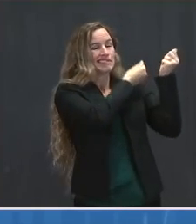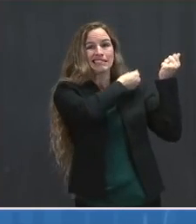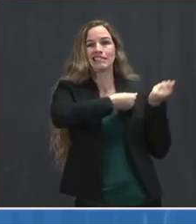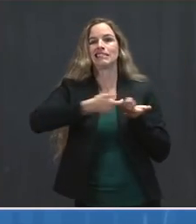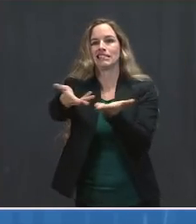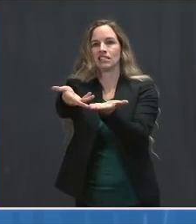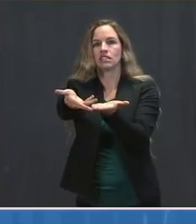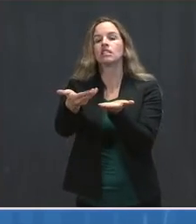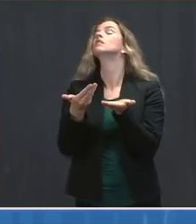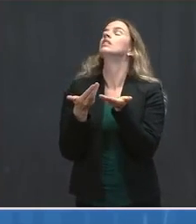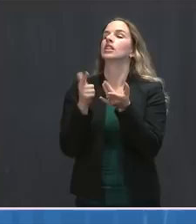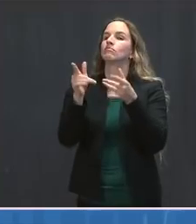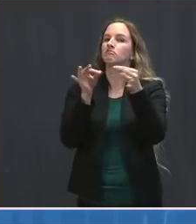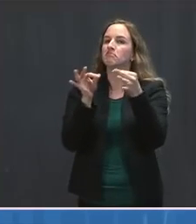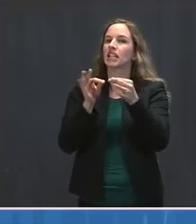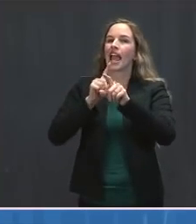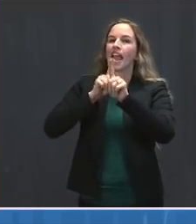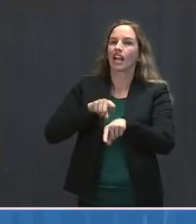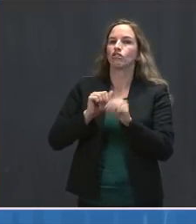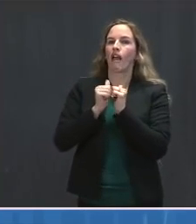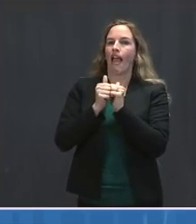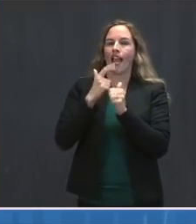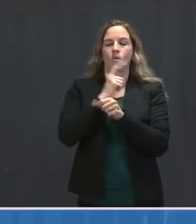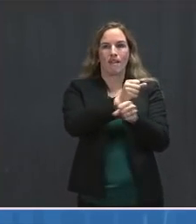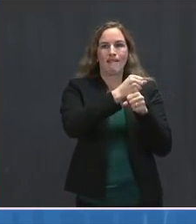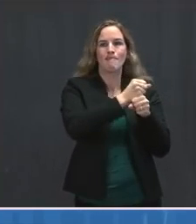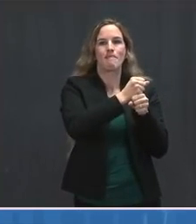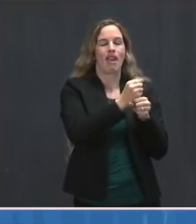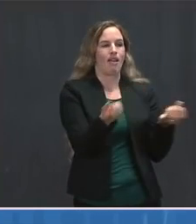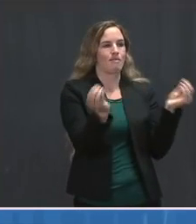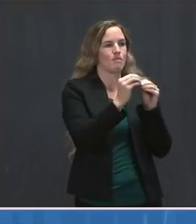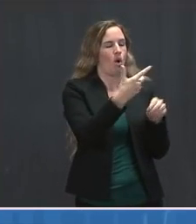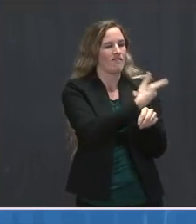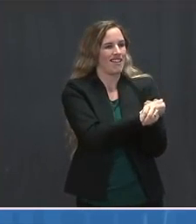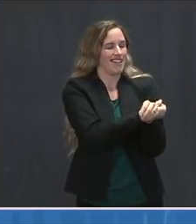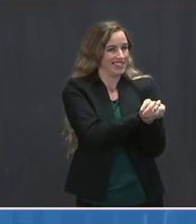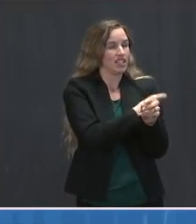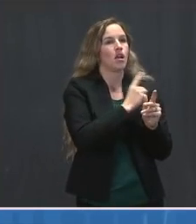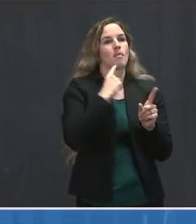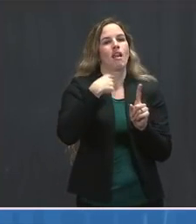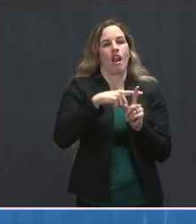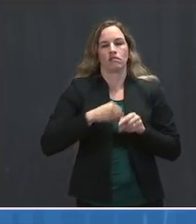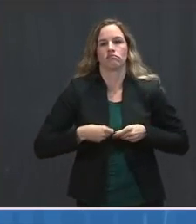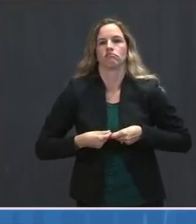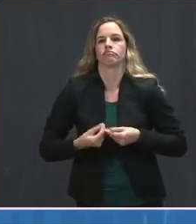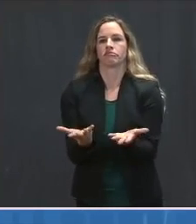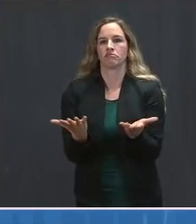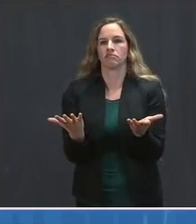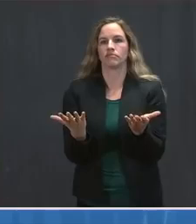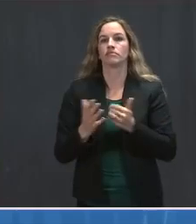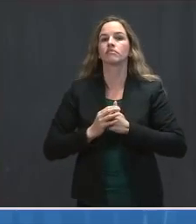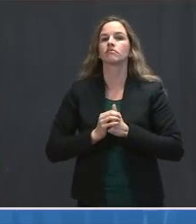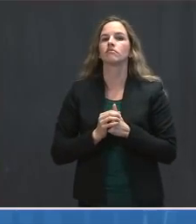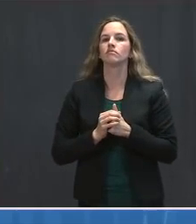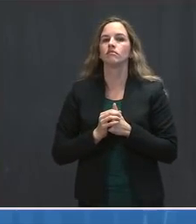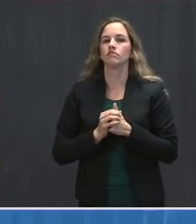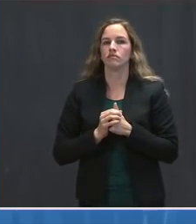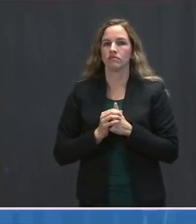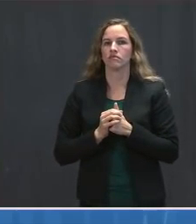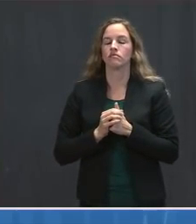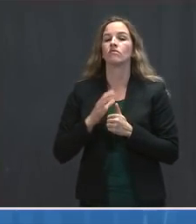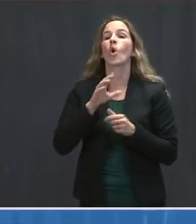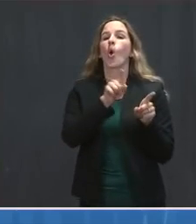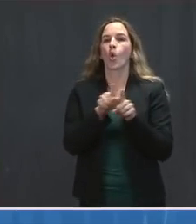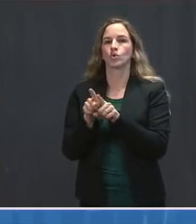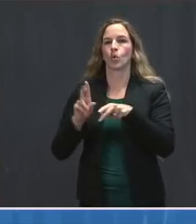about how we are scaling production of vaccines and other things, including by using the Defense